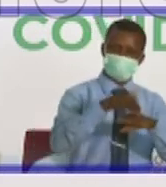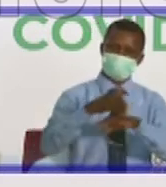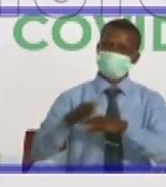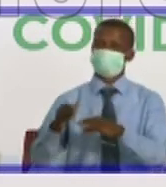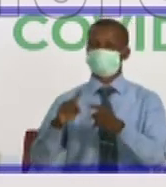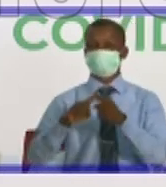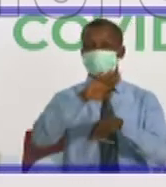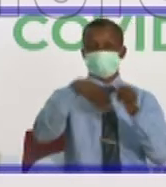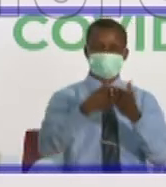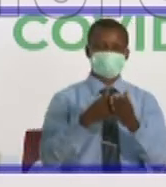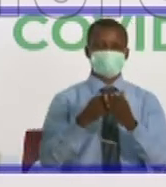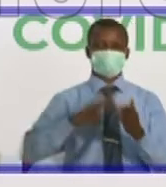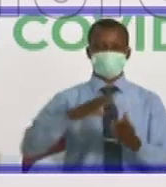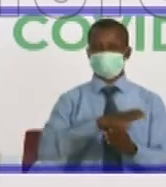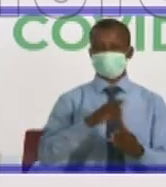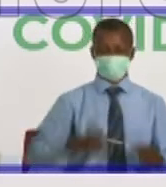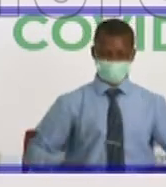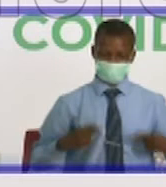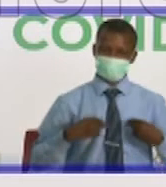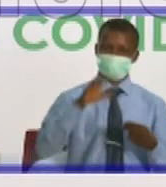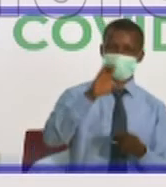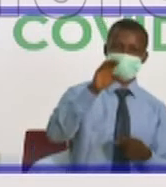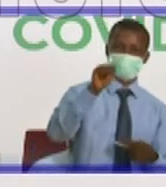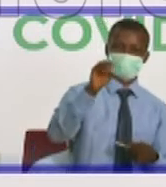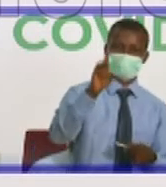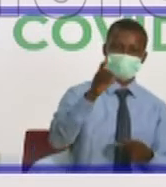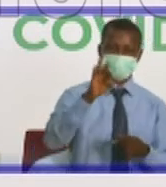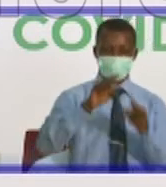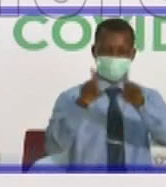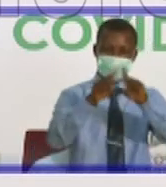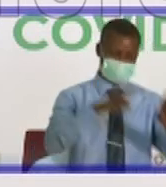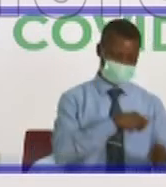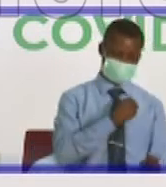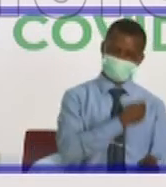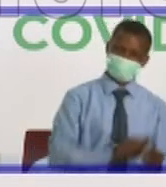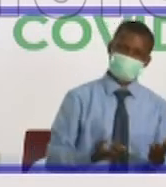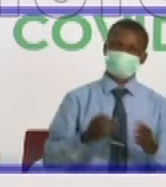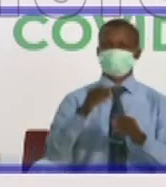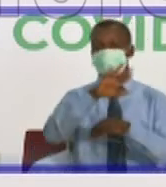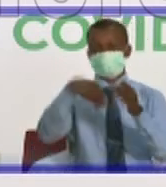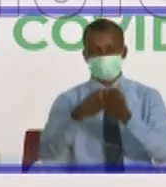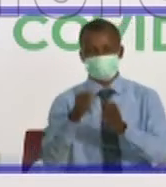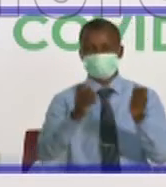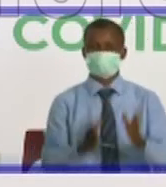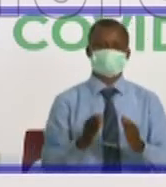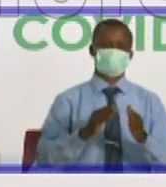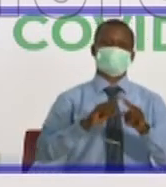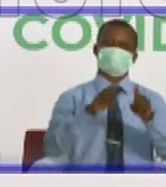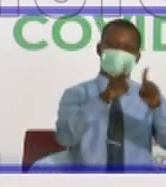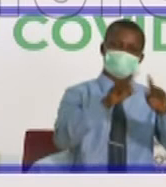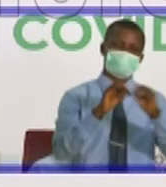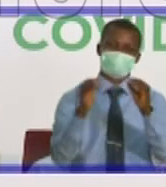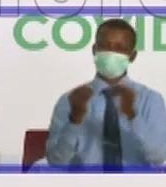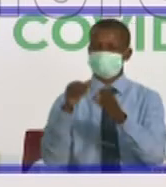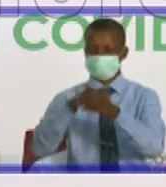all CMDs of tertiary hospitals, all state epidemiologists, all incident managers across the country. But we know we